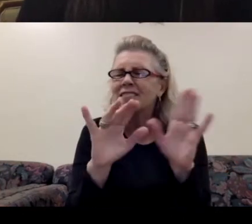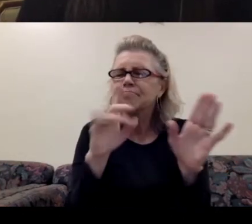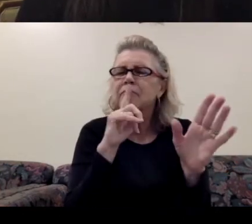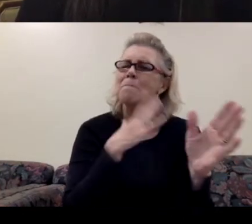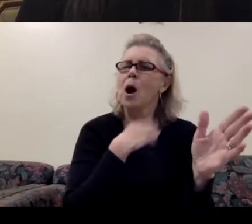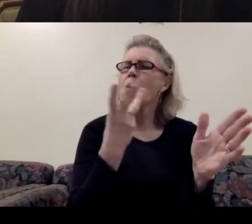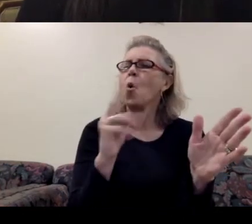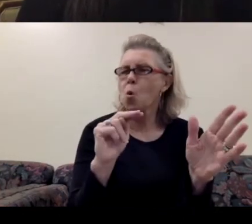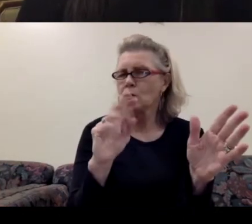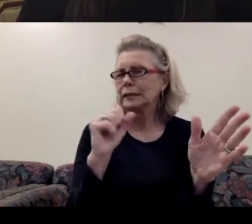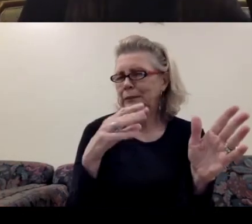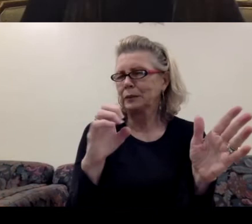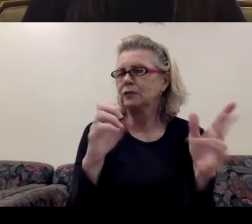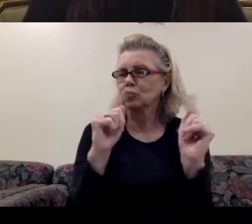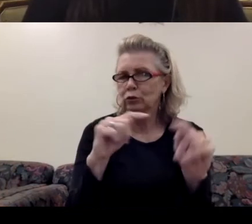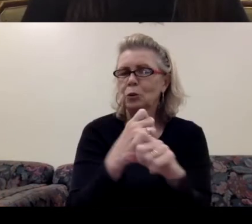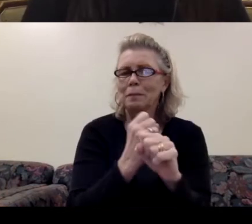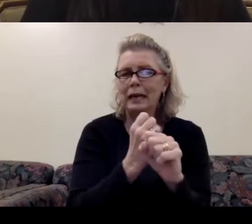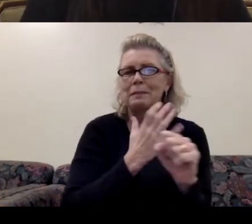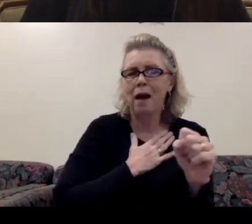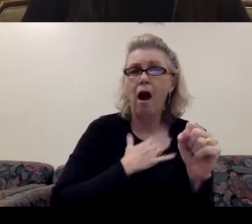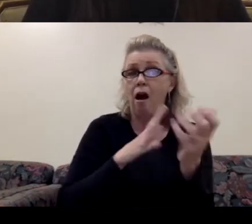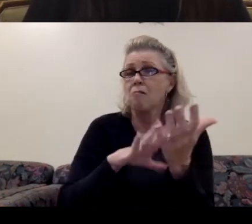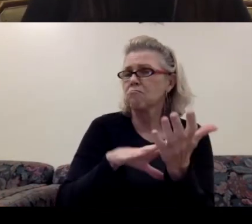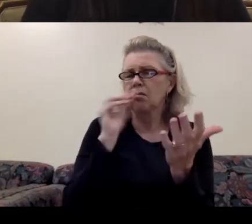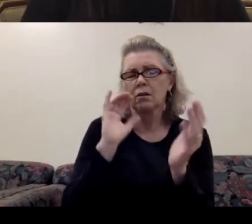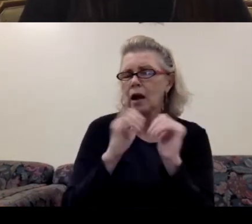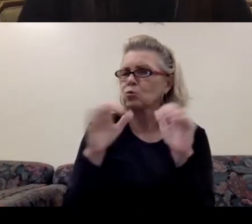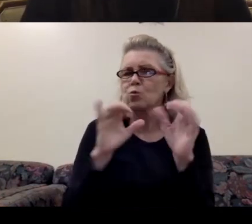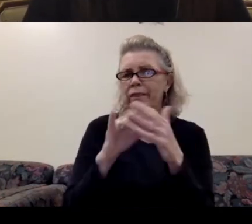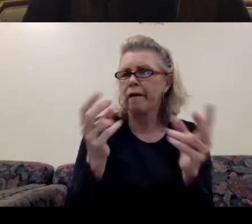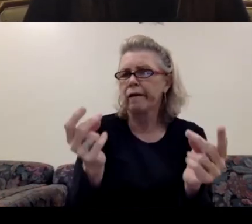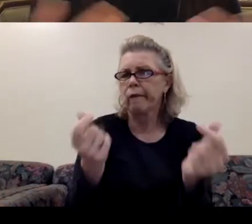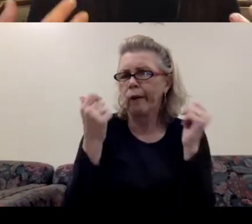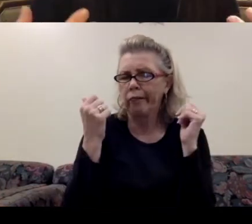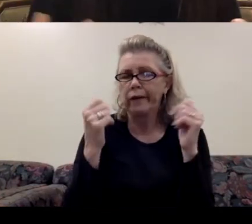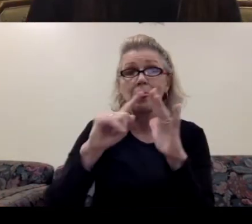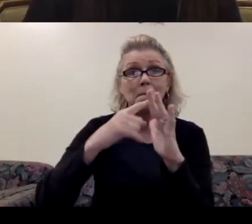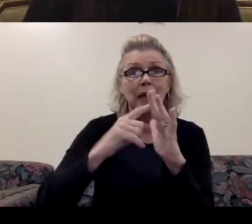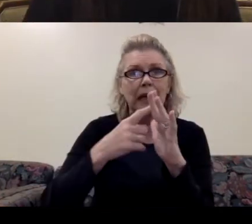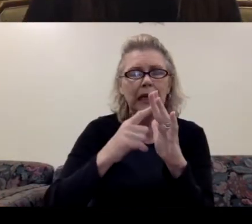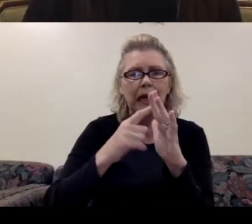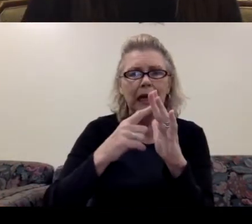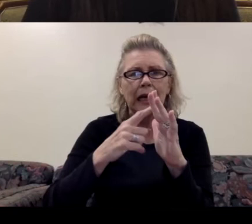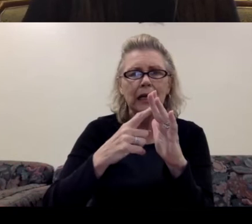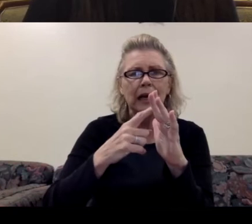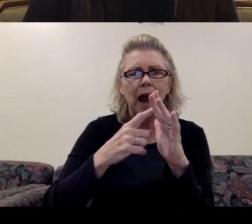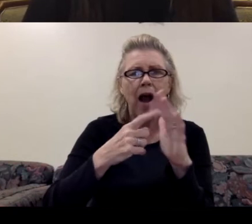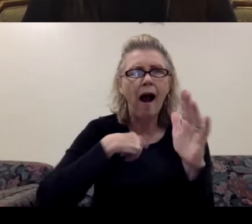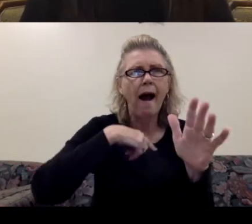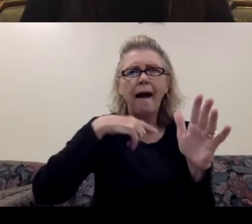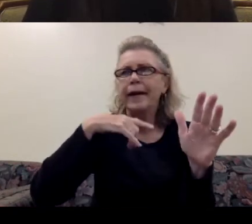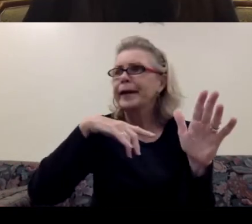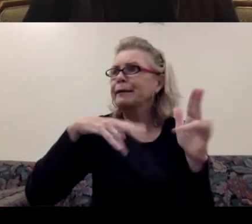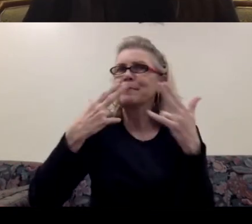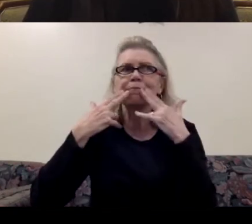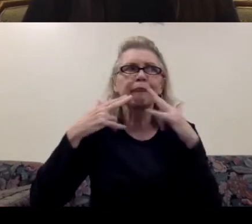And it, I learned how to do that very quickly at the beginning. It took me, I mean, in, in IACP, took me a month